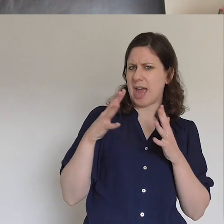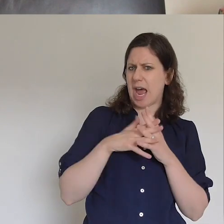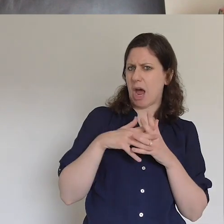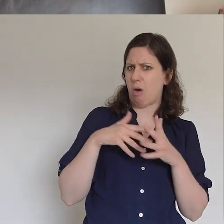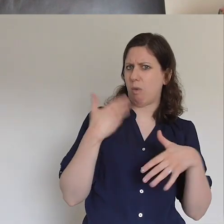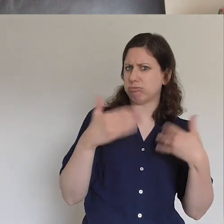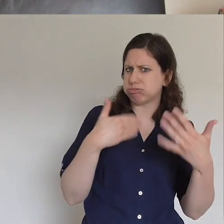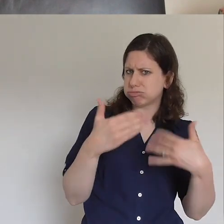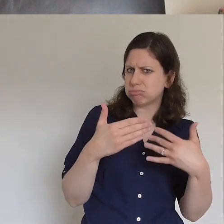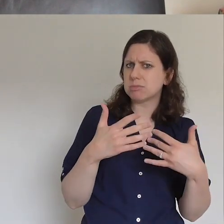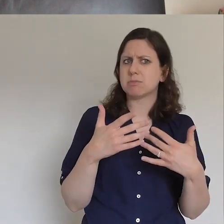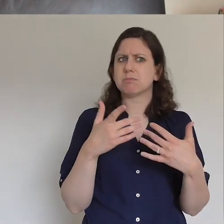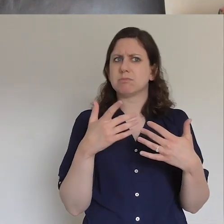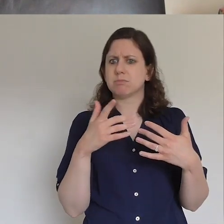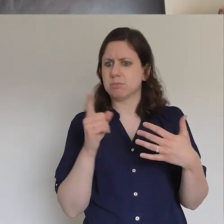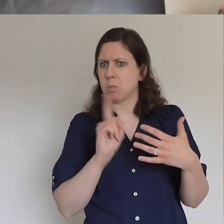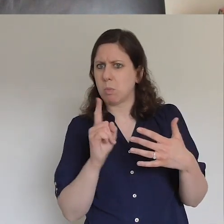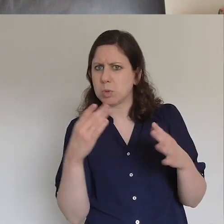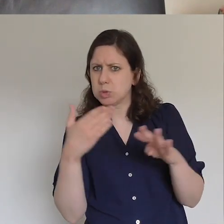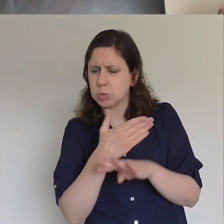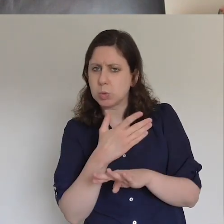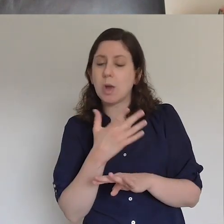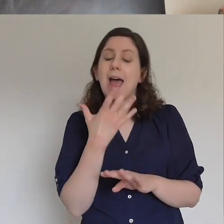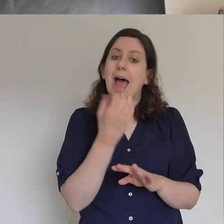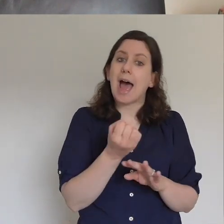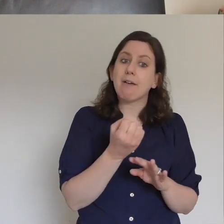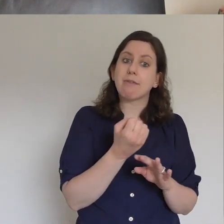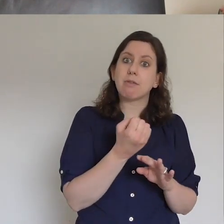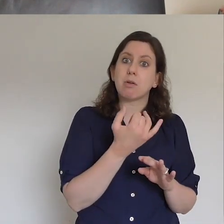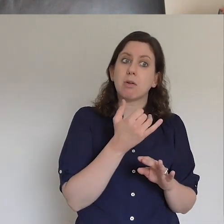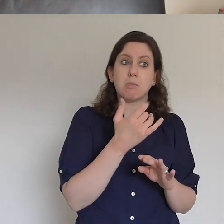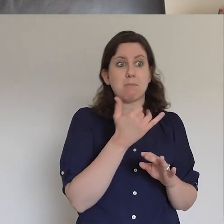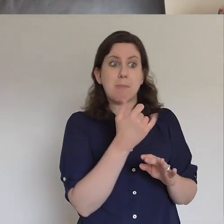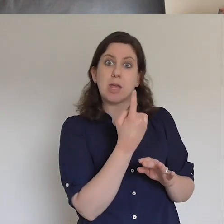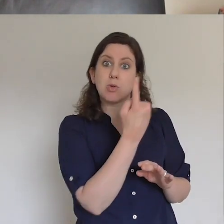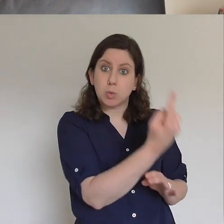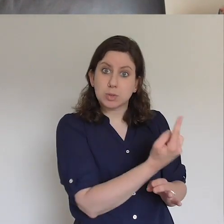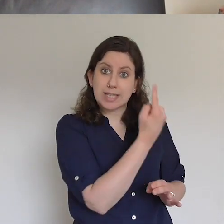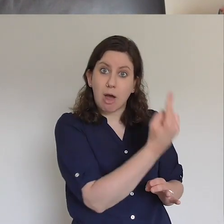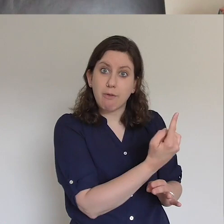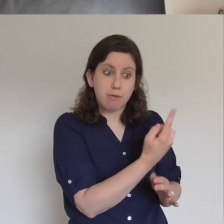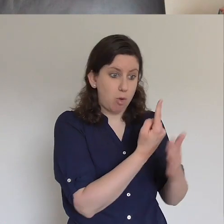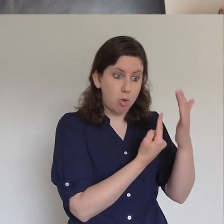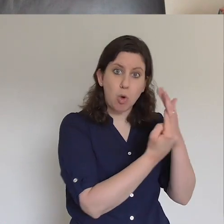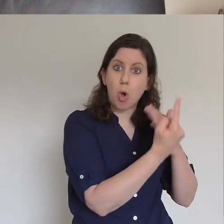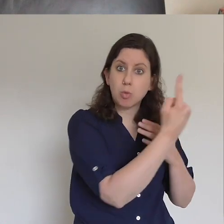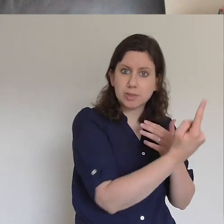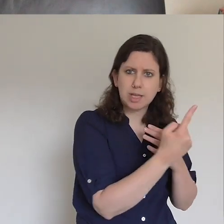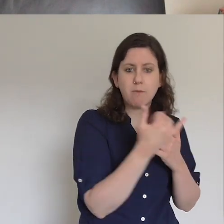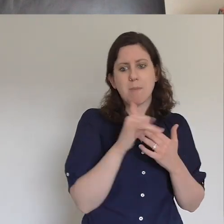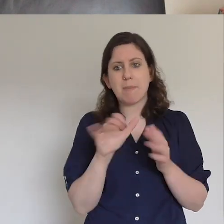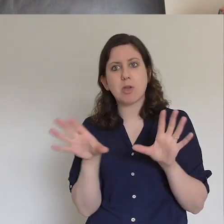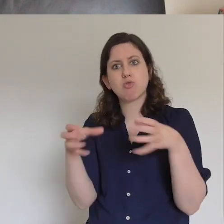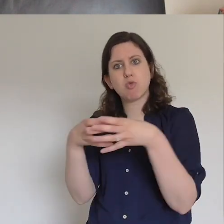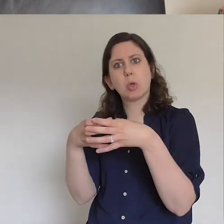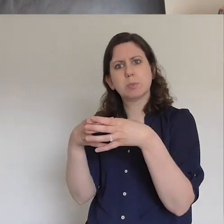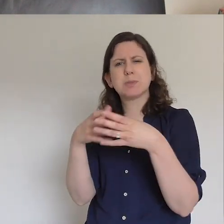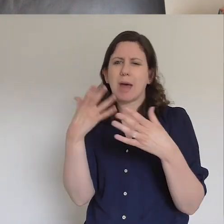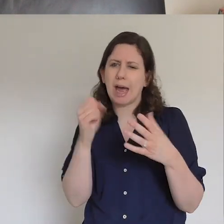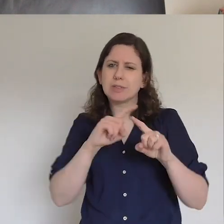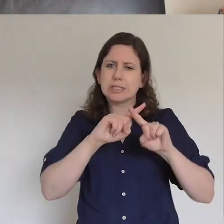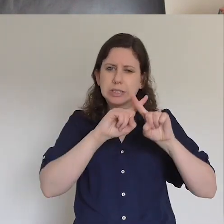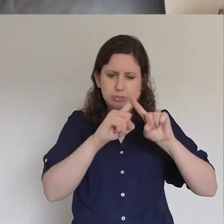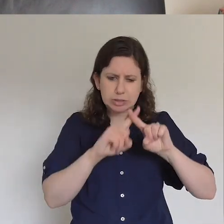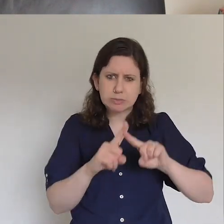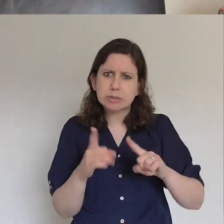and there's a section for groups and also a bit about resources that you can buy to engage further brilliant thank you brilliant thank